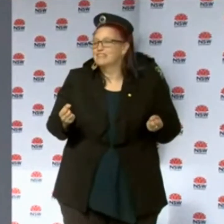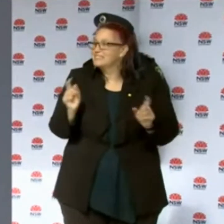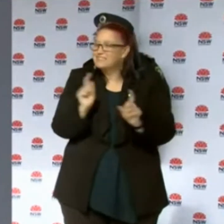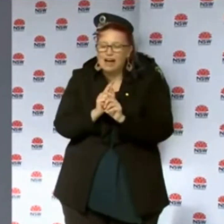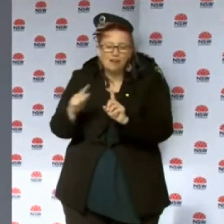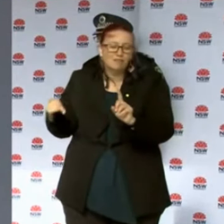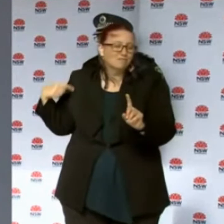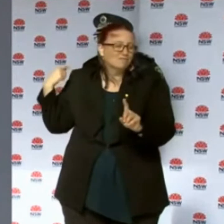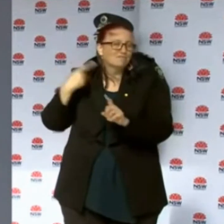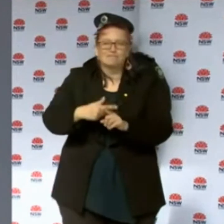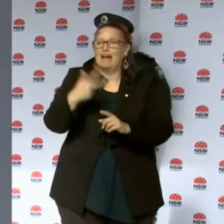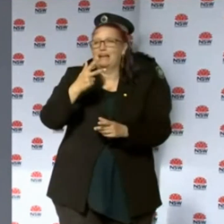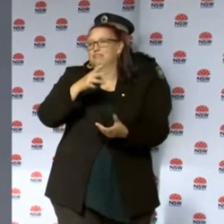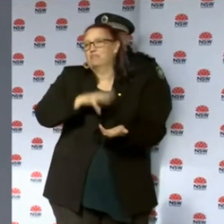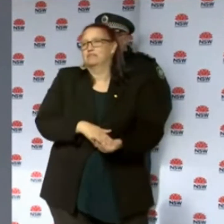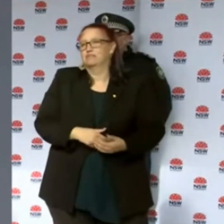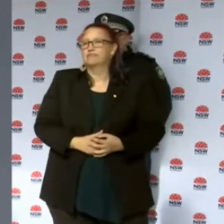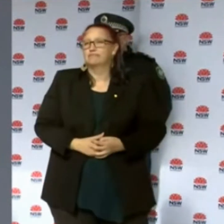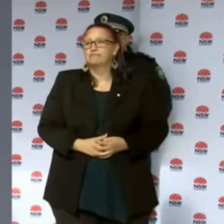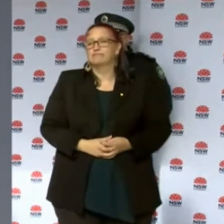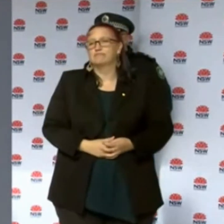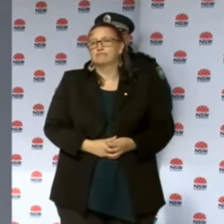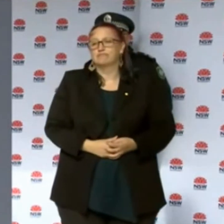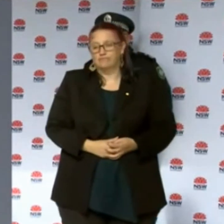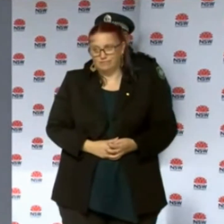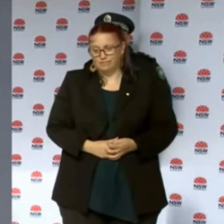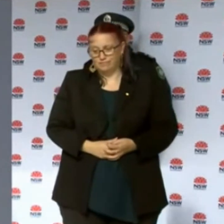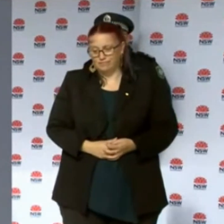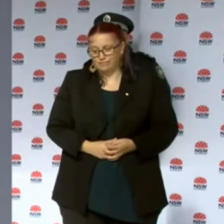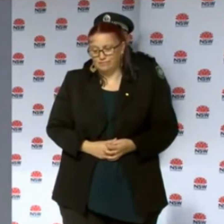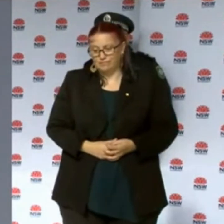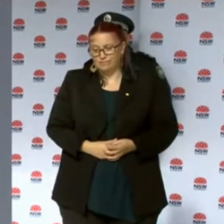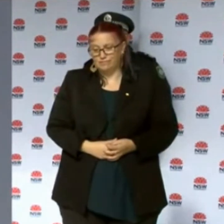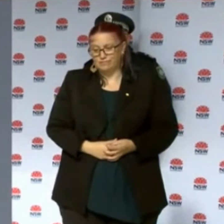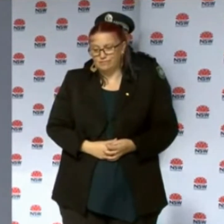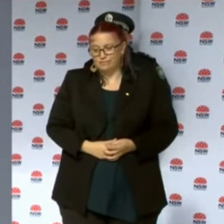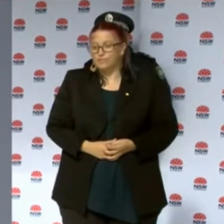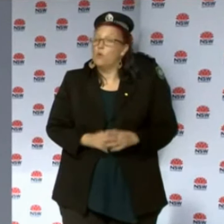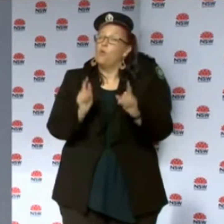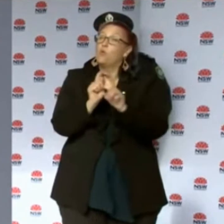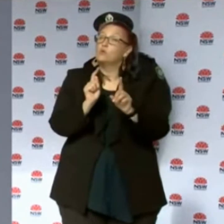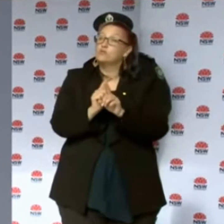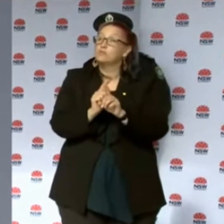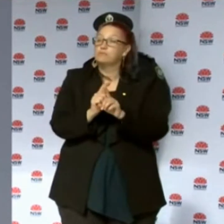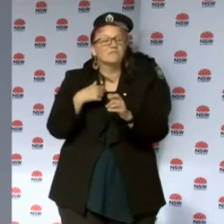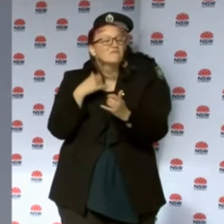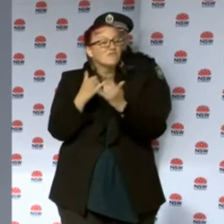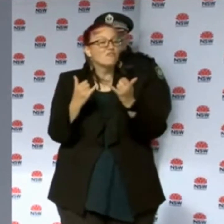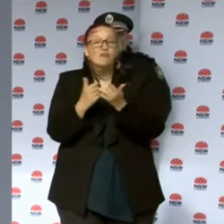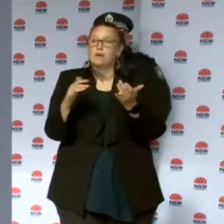to those investigations. What we have determined also, and this is very pleasing,